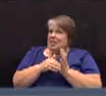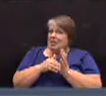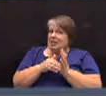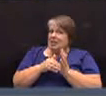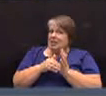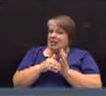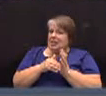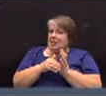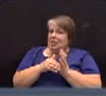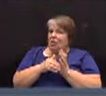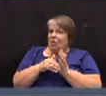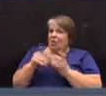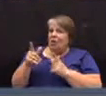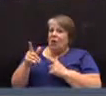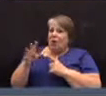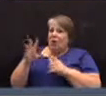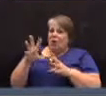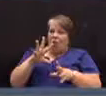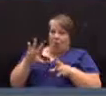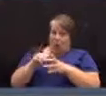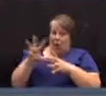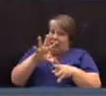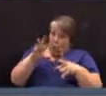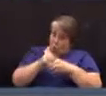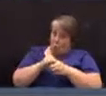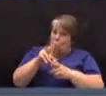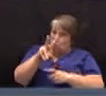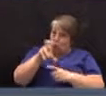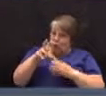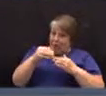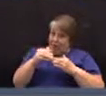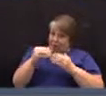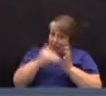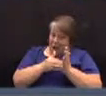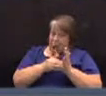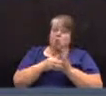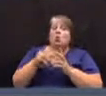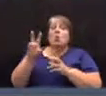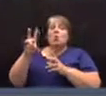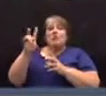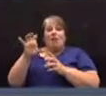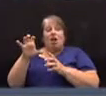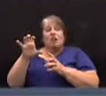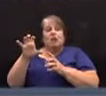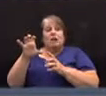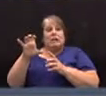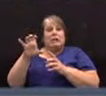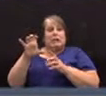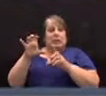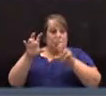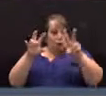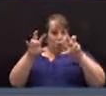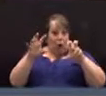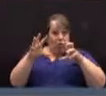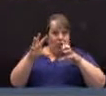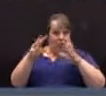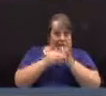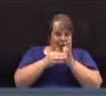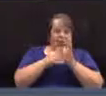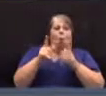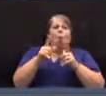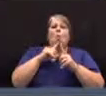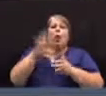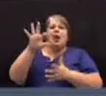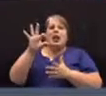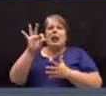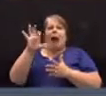He, or is he asking for $900,000 plus the $200,000 making it, would you, would you clarify what your intention is, Mr.